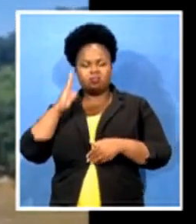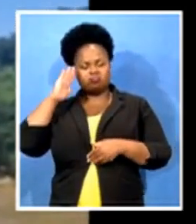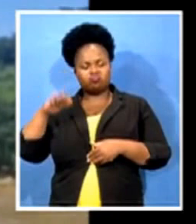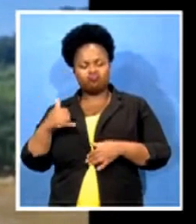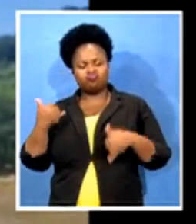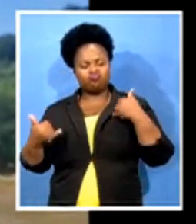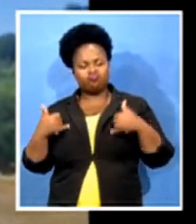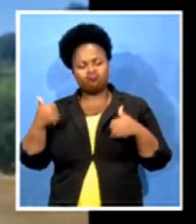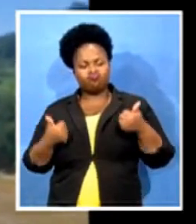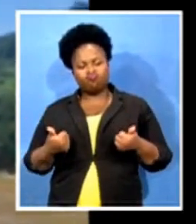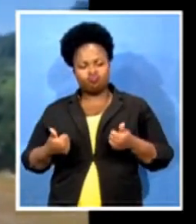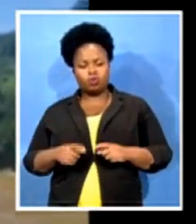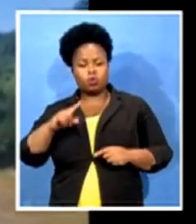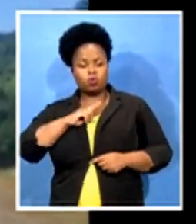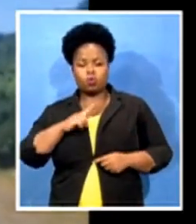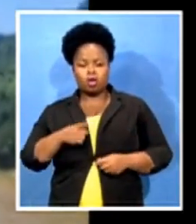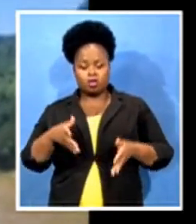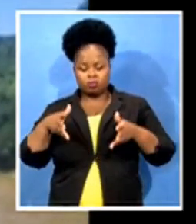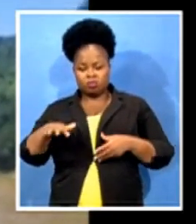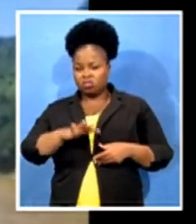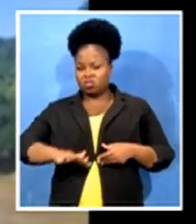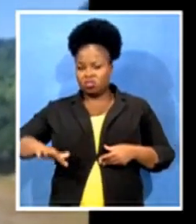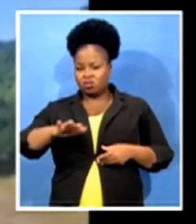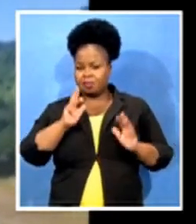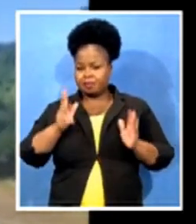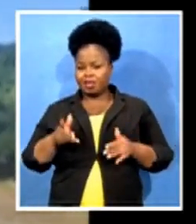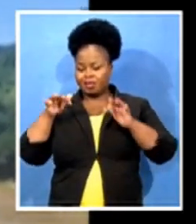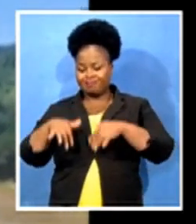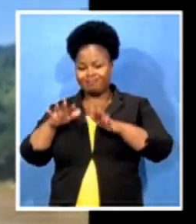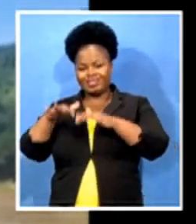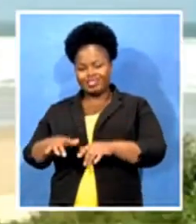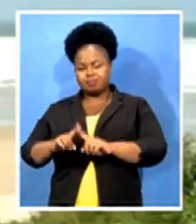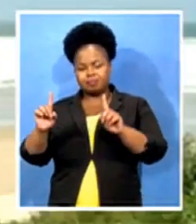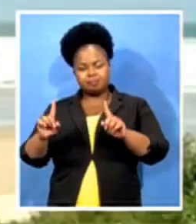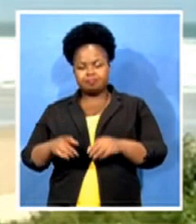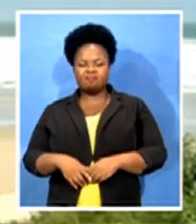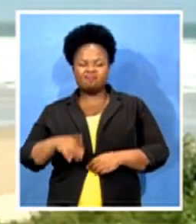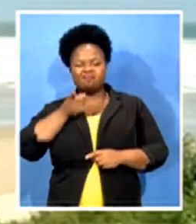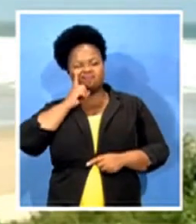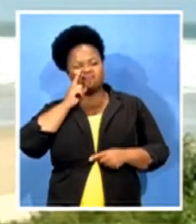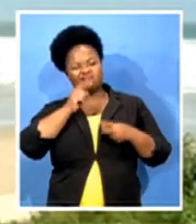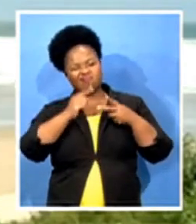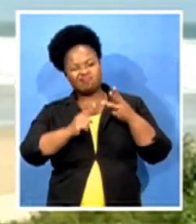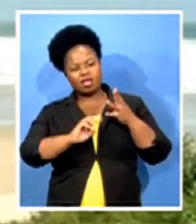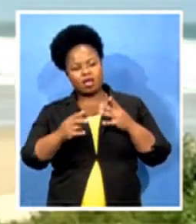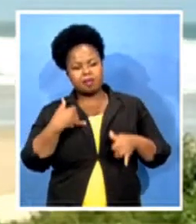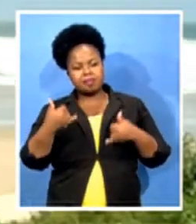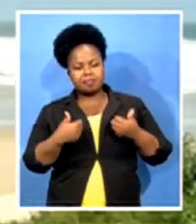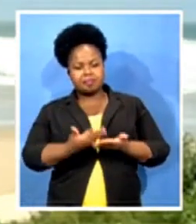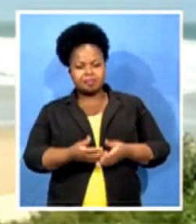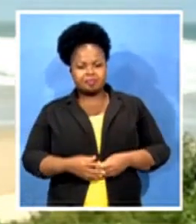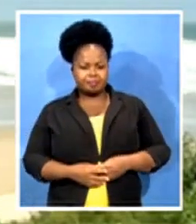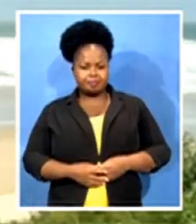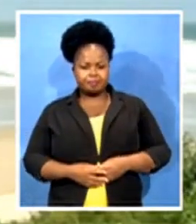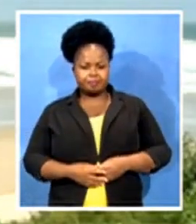Port St. John's is not only about the sea. There's a lot to enjoy here. The beaches across the Eastern Cape province